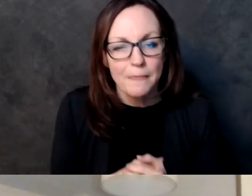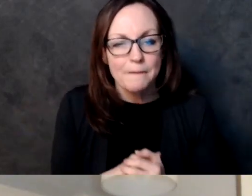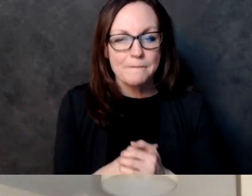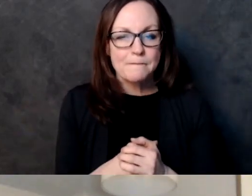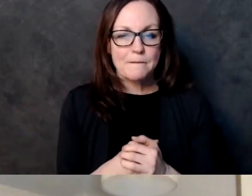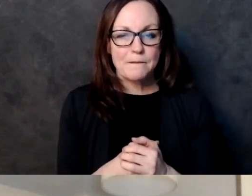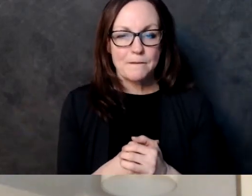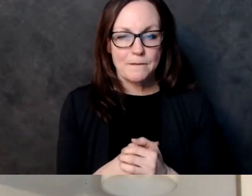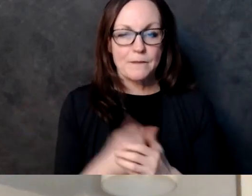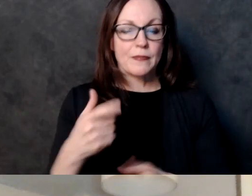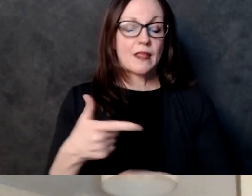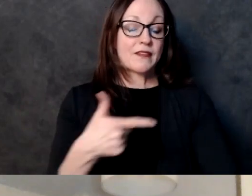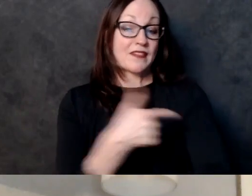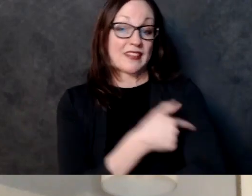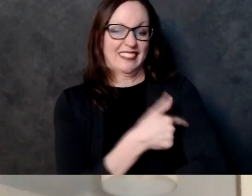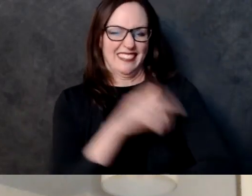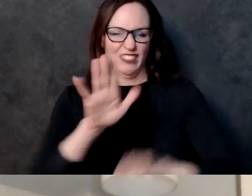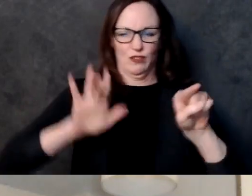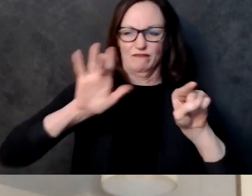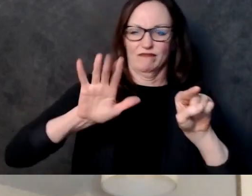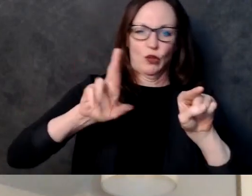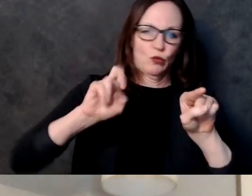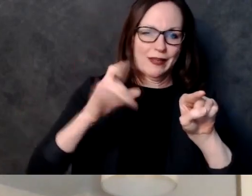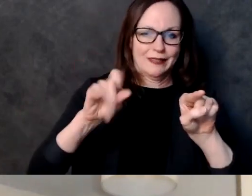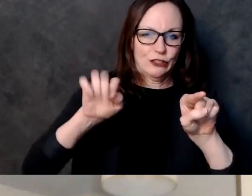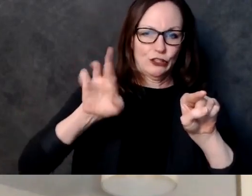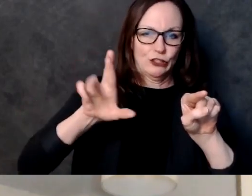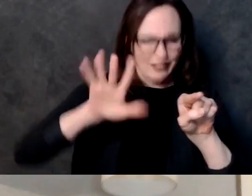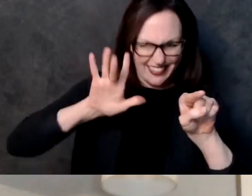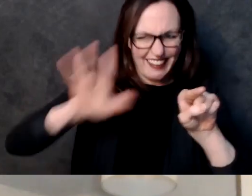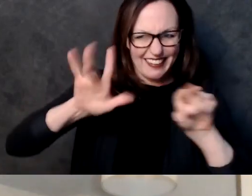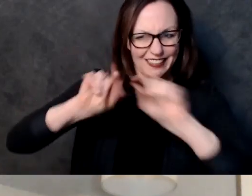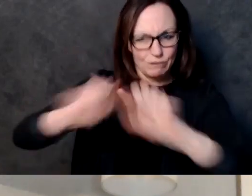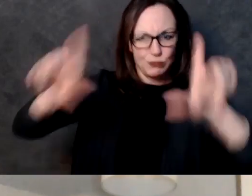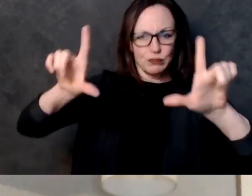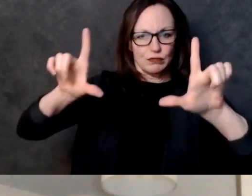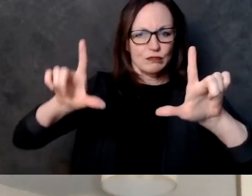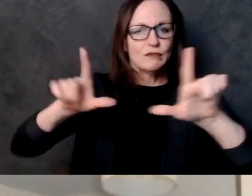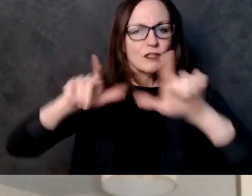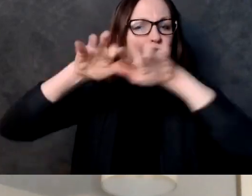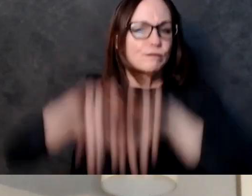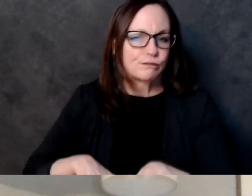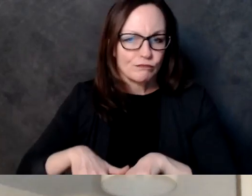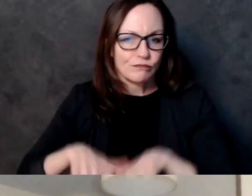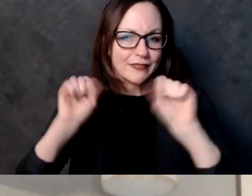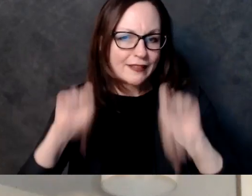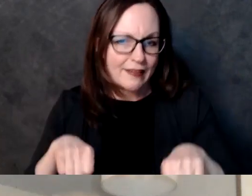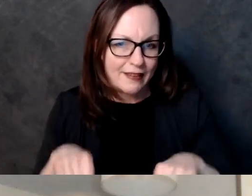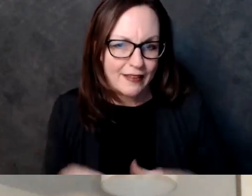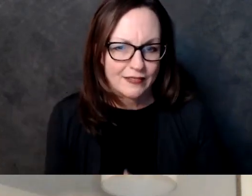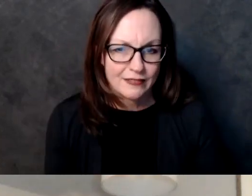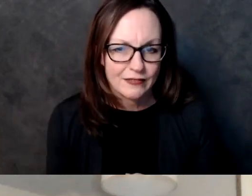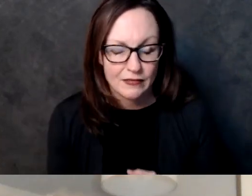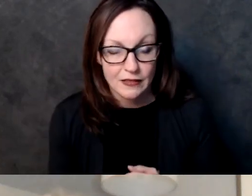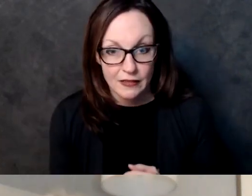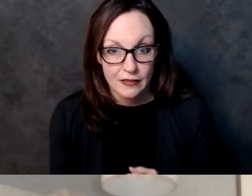from now that's in partner with partnership with microsoft and will allow currently eligible individuals to make an appointment directly and others